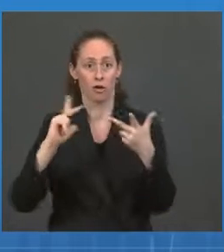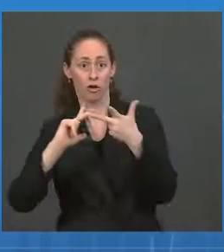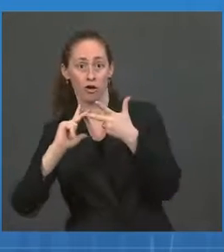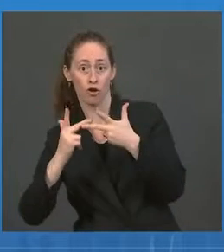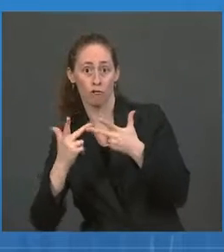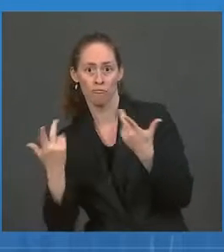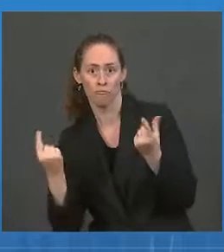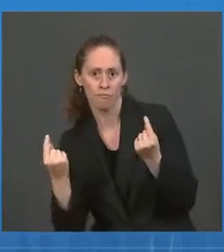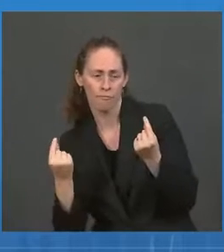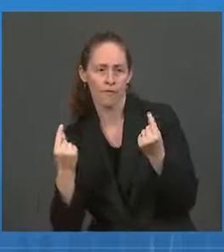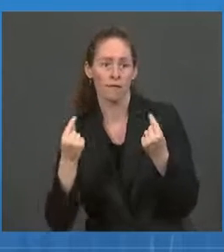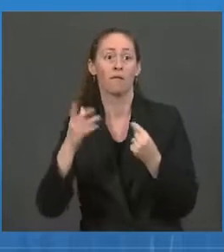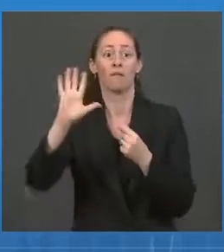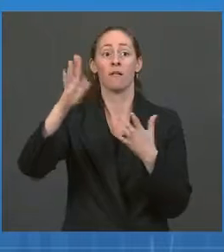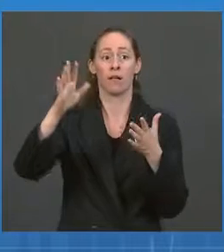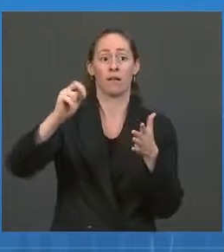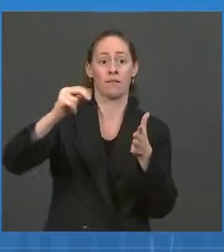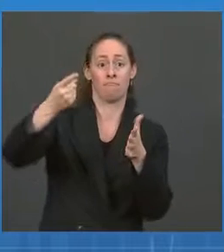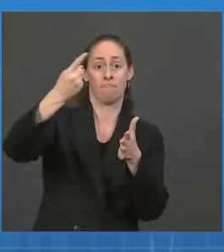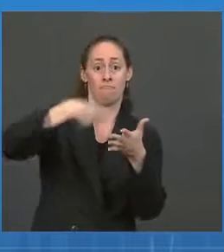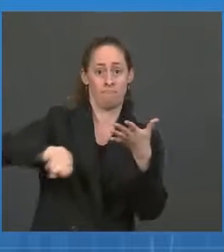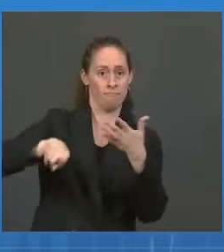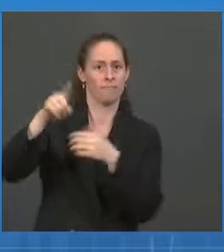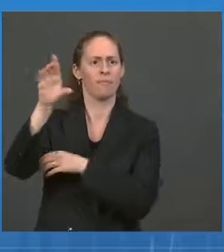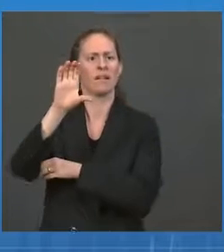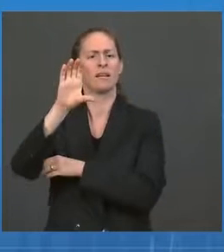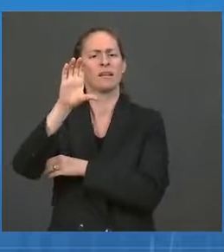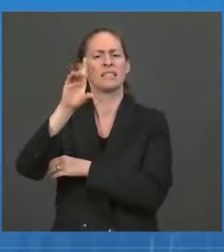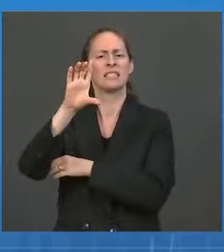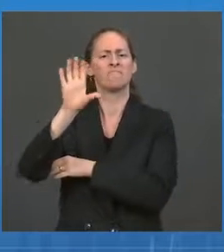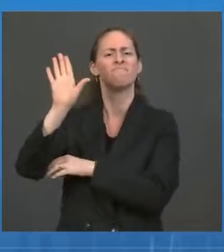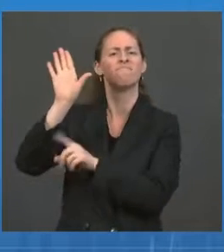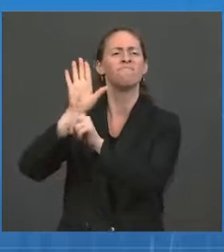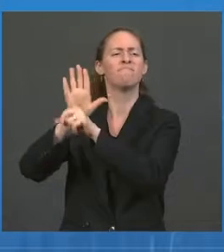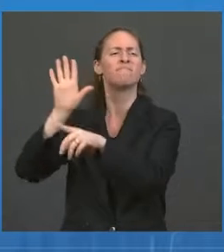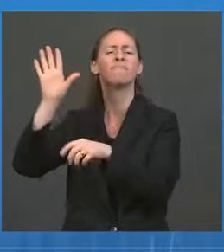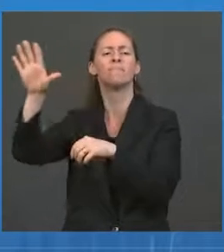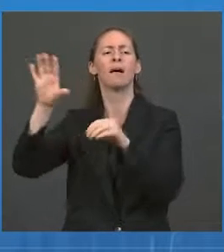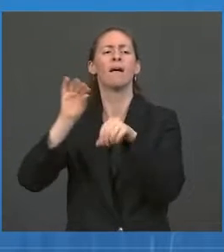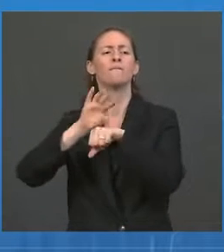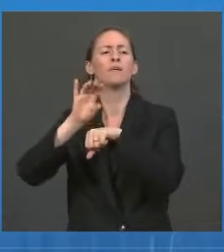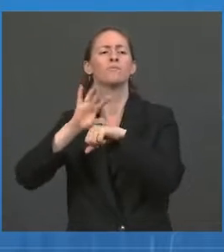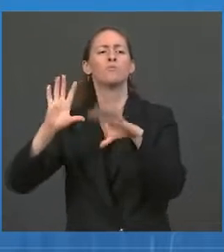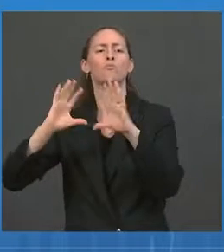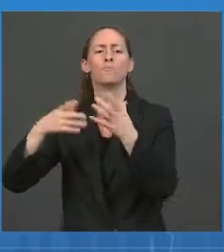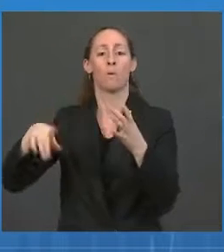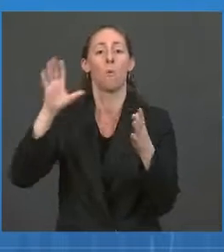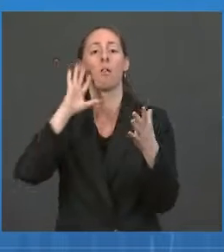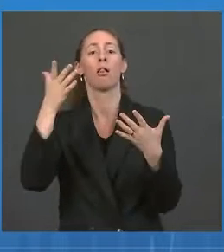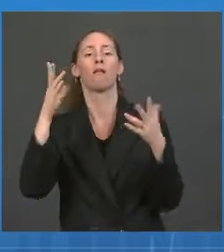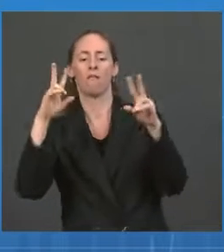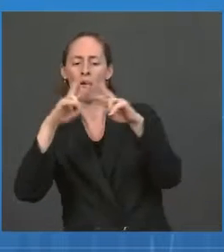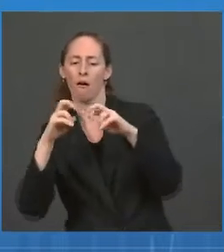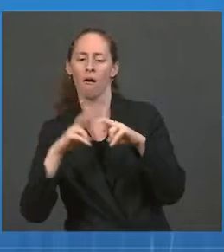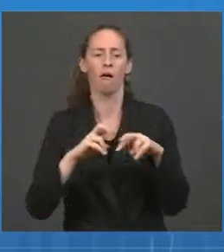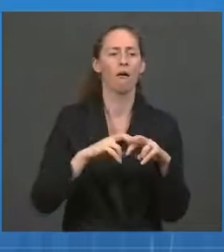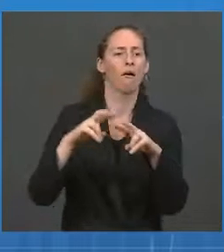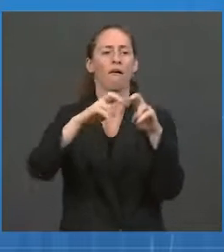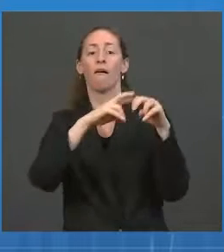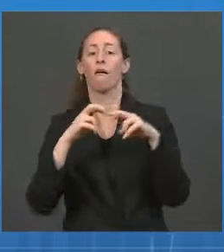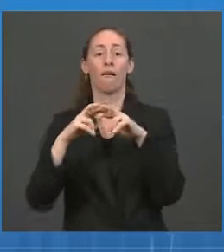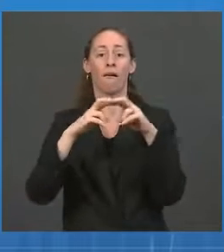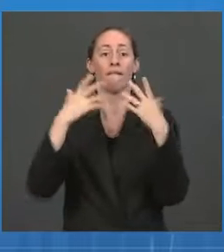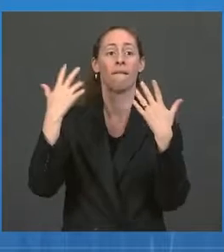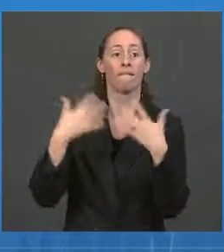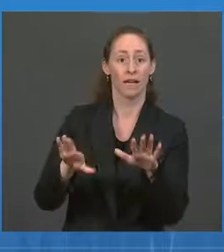CDC's Advisory Committee on Immunization Practices will meet to provide their independent evaluation, after which the CDC will make their